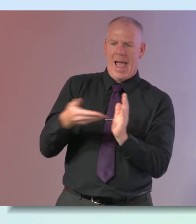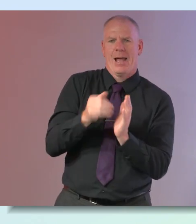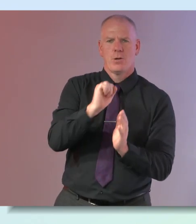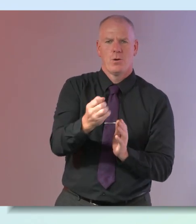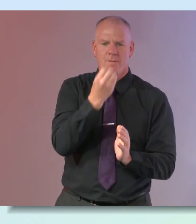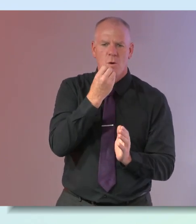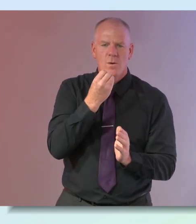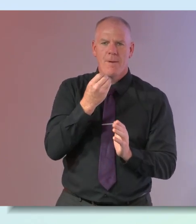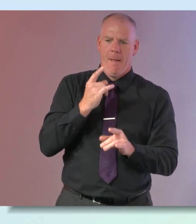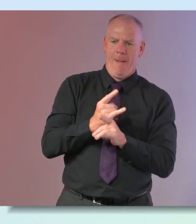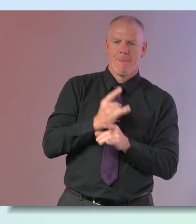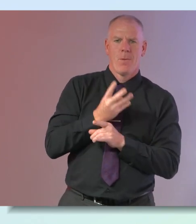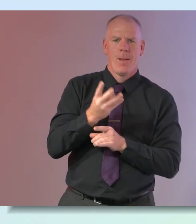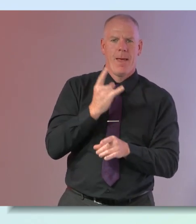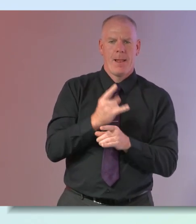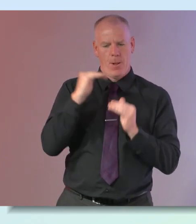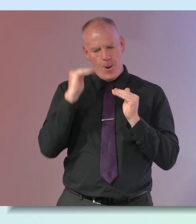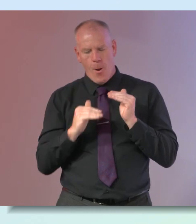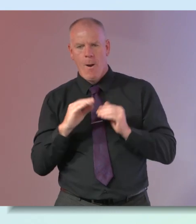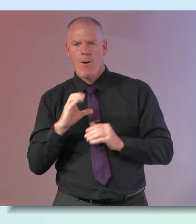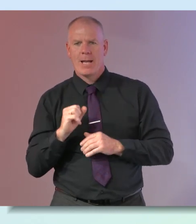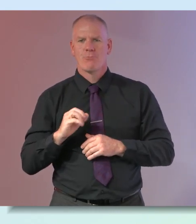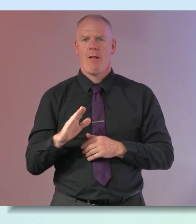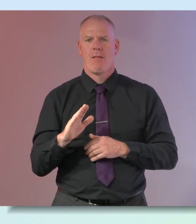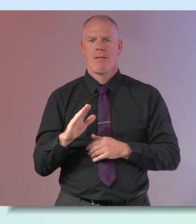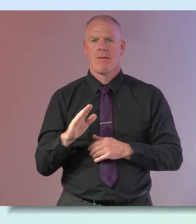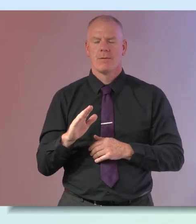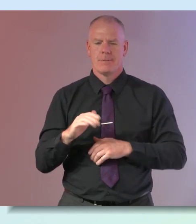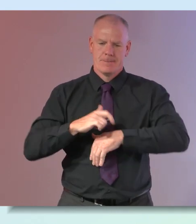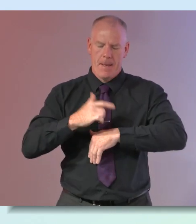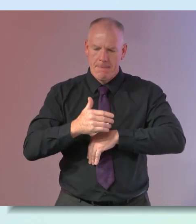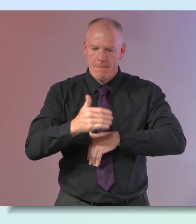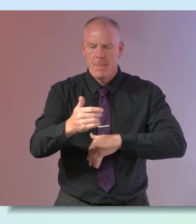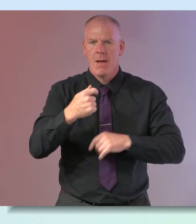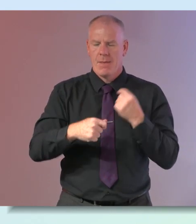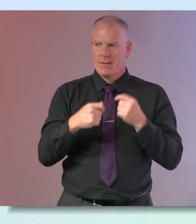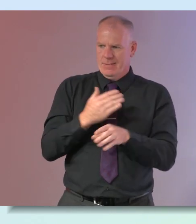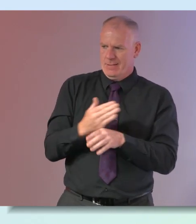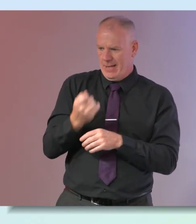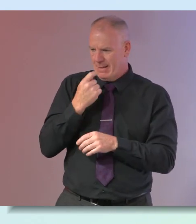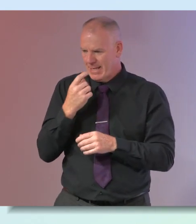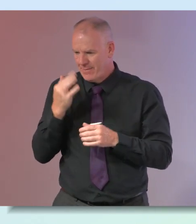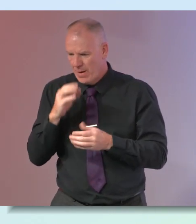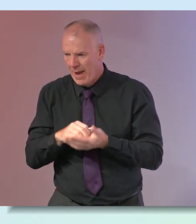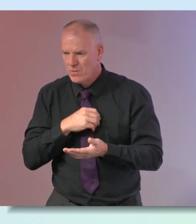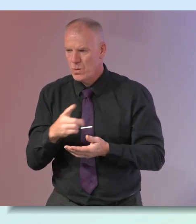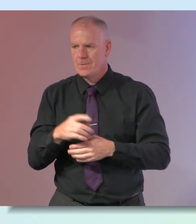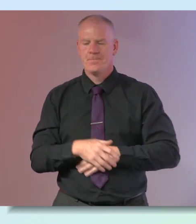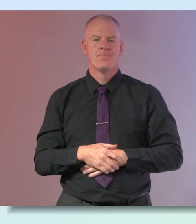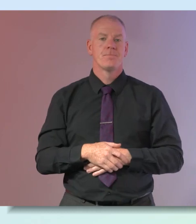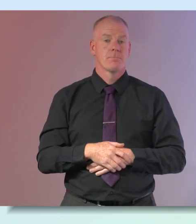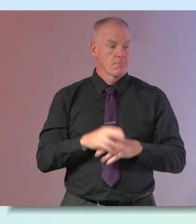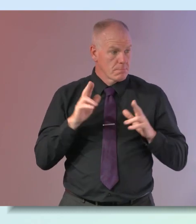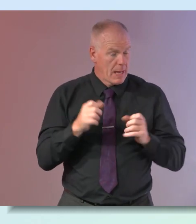of eating foods that's going to lower my cholesterol and giving it that little bit of time before you might have to take medication and nicola can everyone